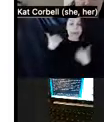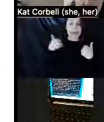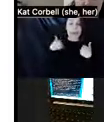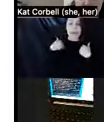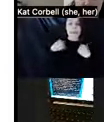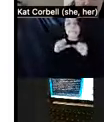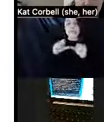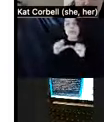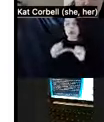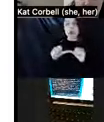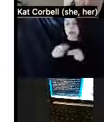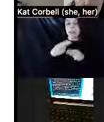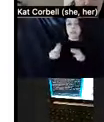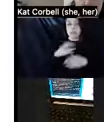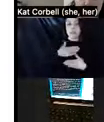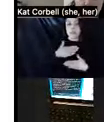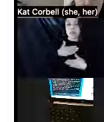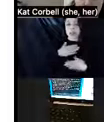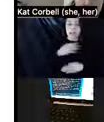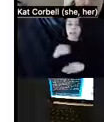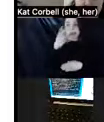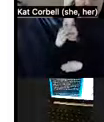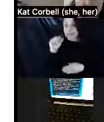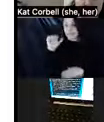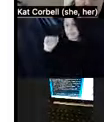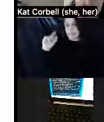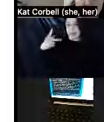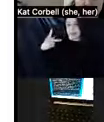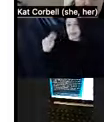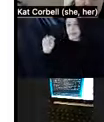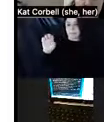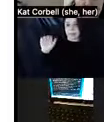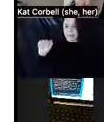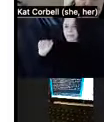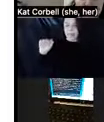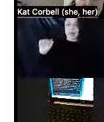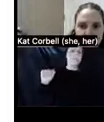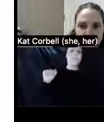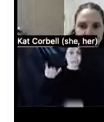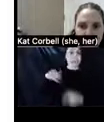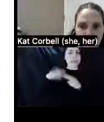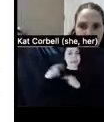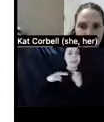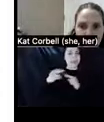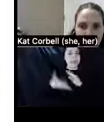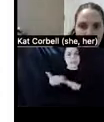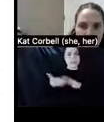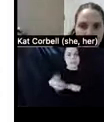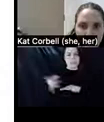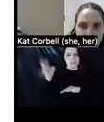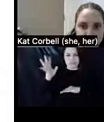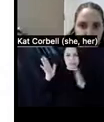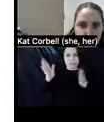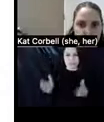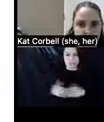sleep apnea, mother among other comorbidities. And the, uh, the building itself was run by a slum ward, uh, who